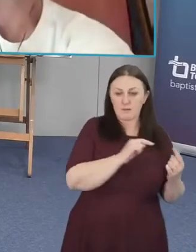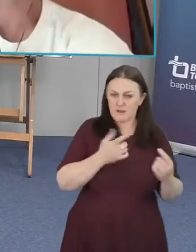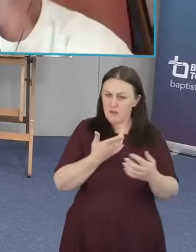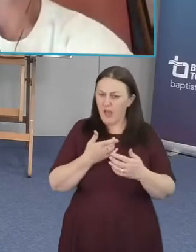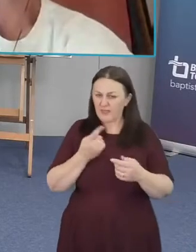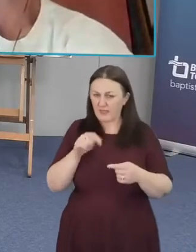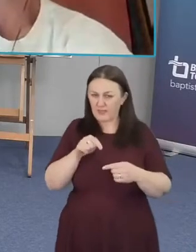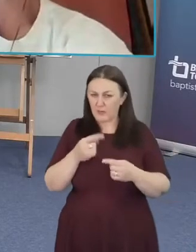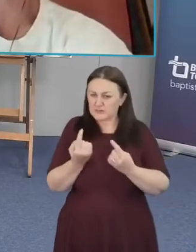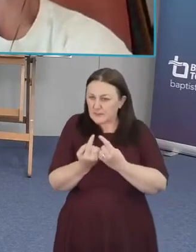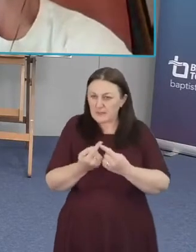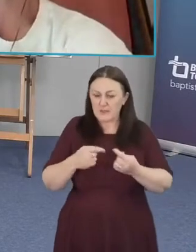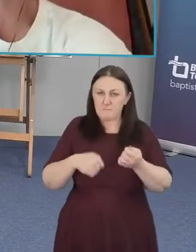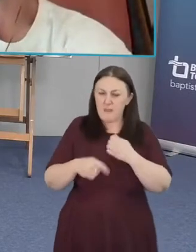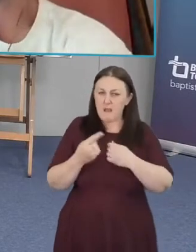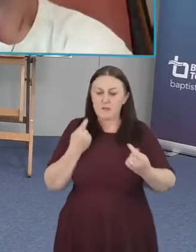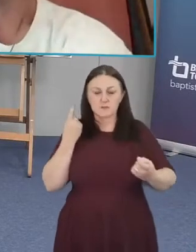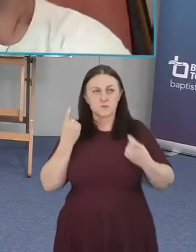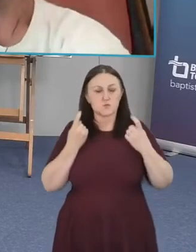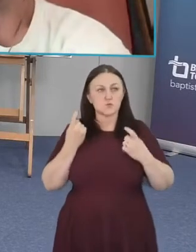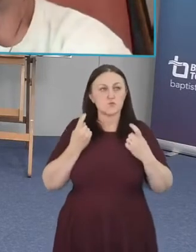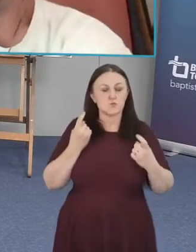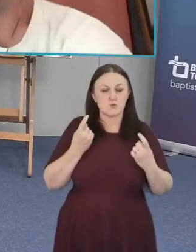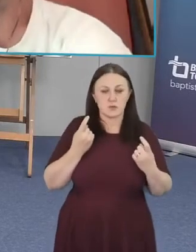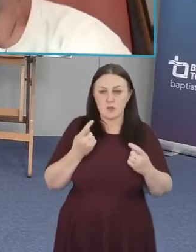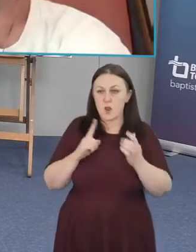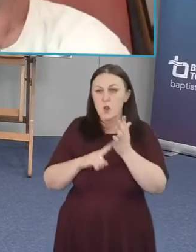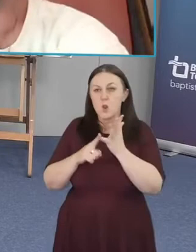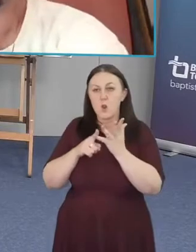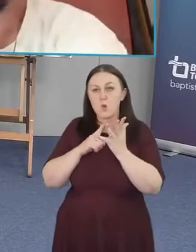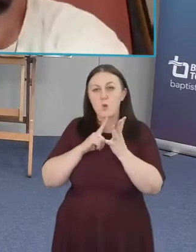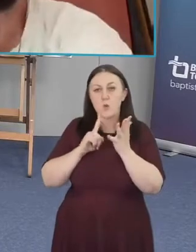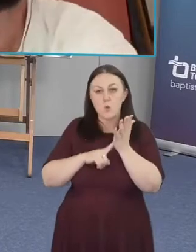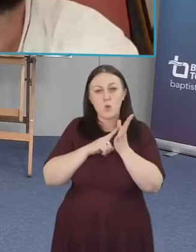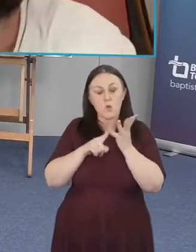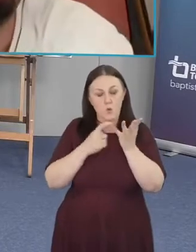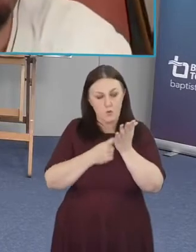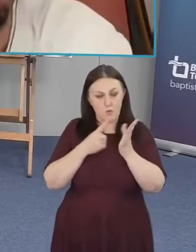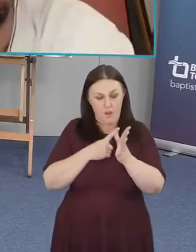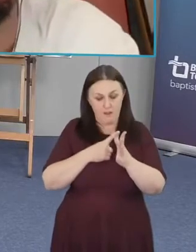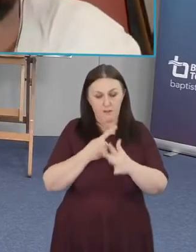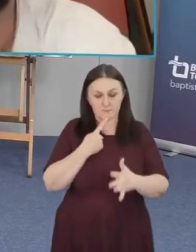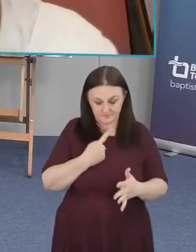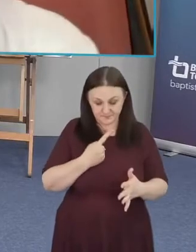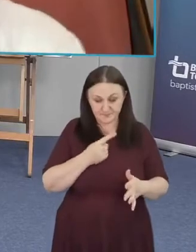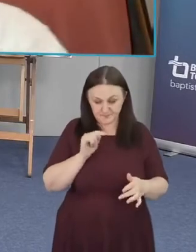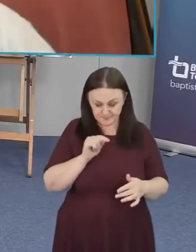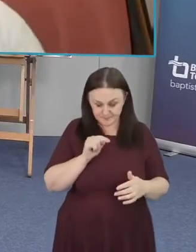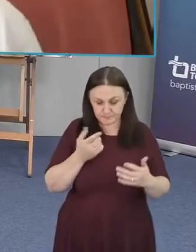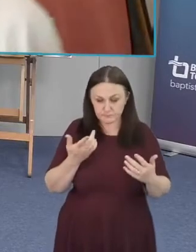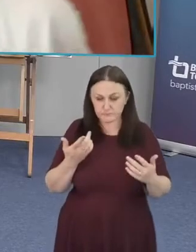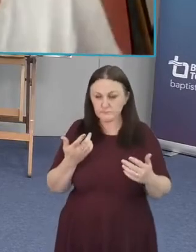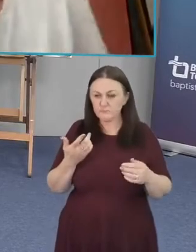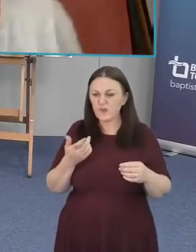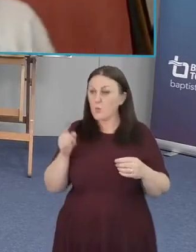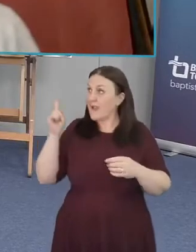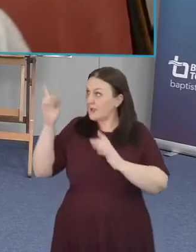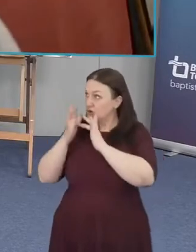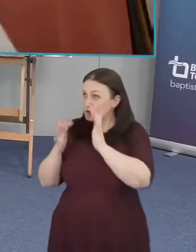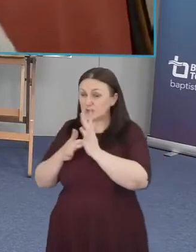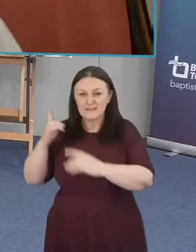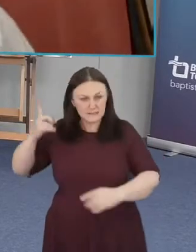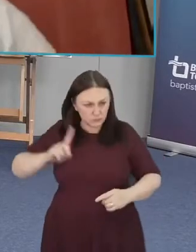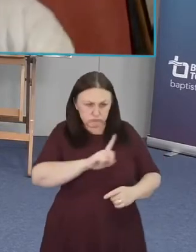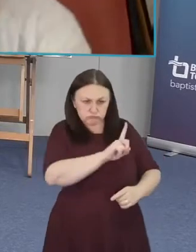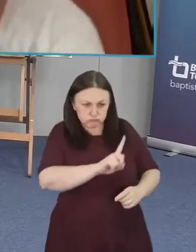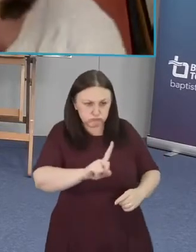uh some some or indeed maybe a lot of those roads where where jesus would travel but where